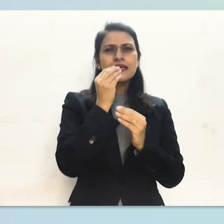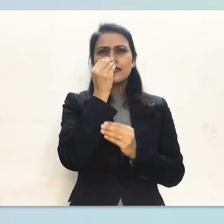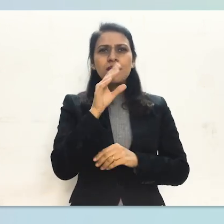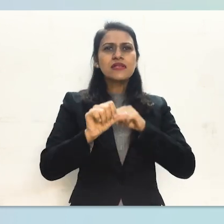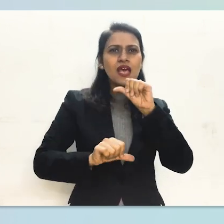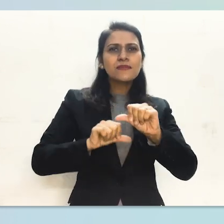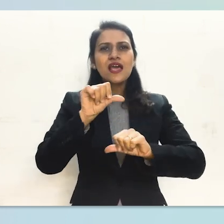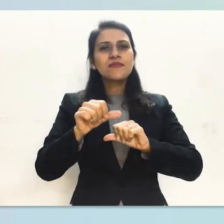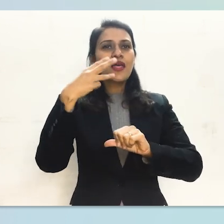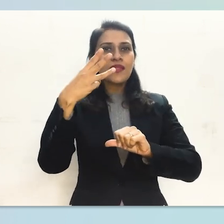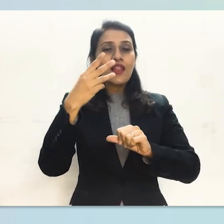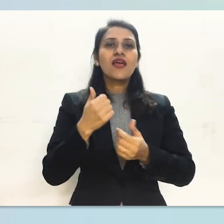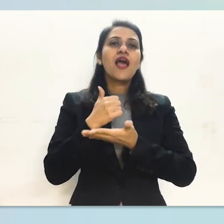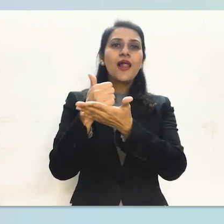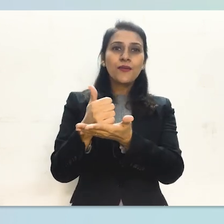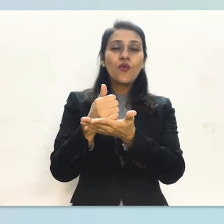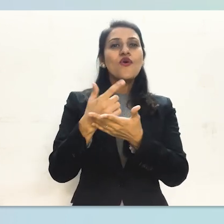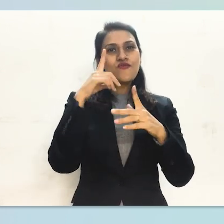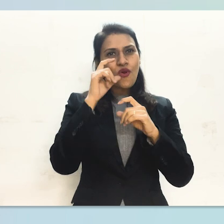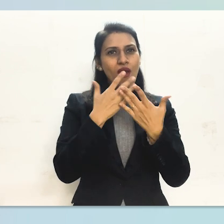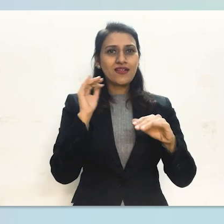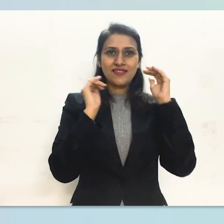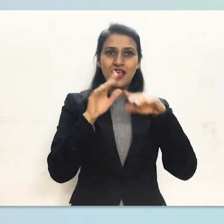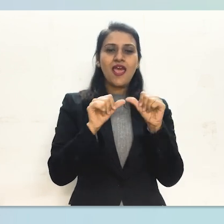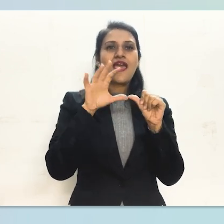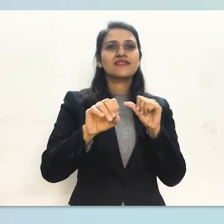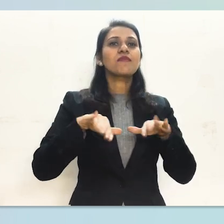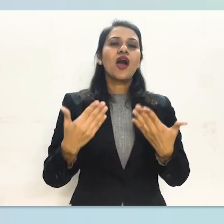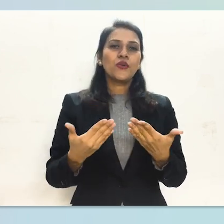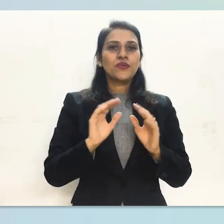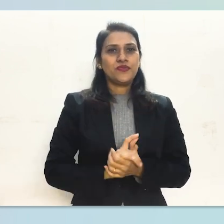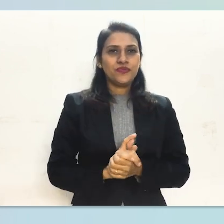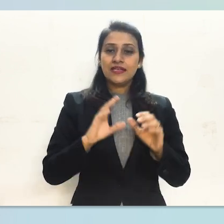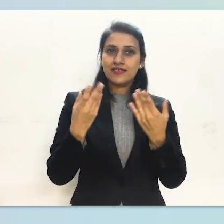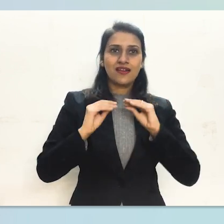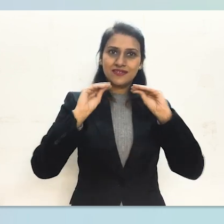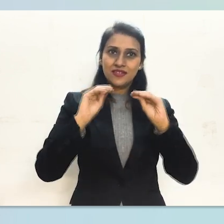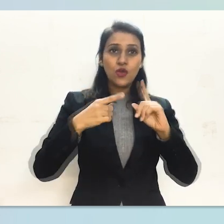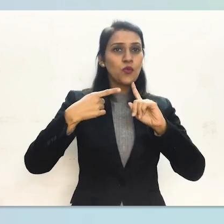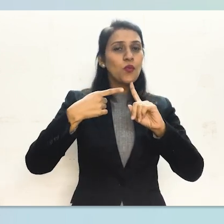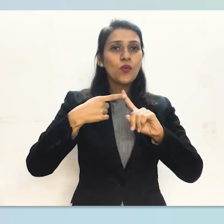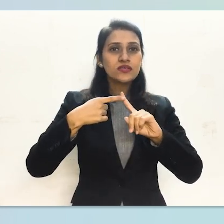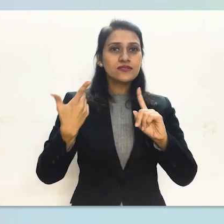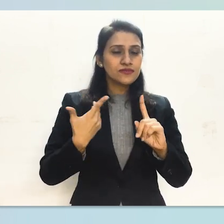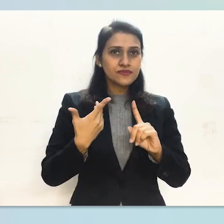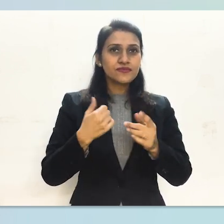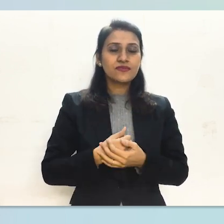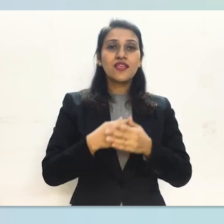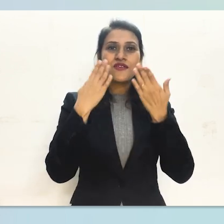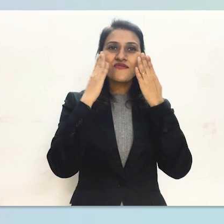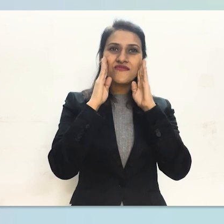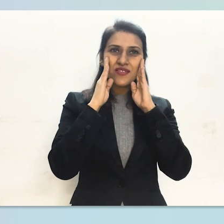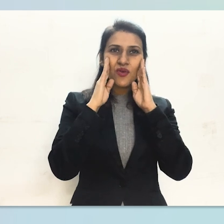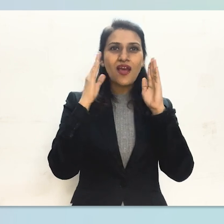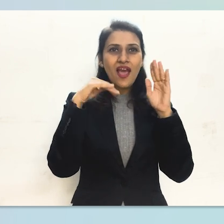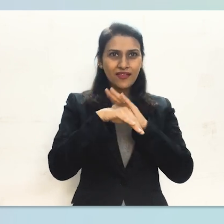Step 2. There you will find an option for creating alternative text. You can either choose your own alternative text or